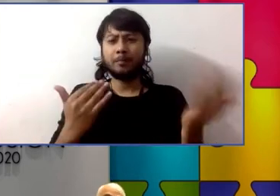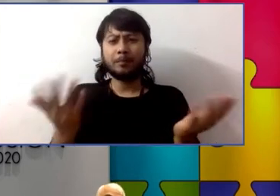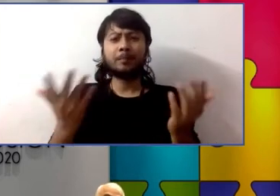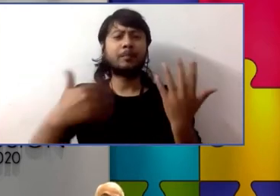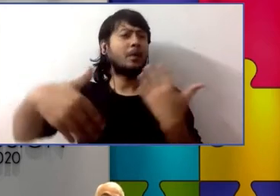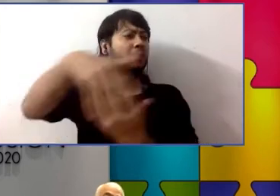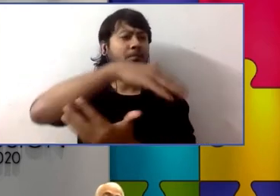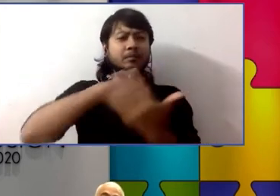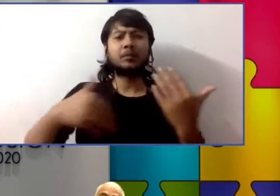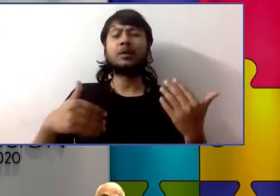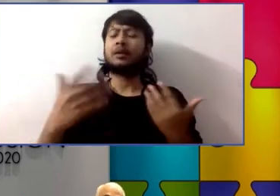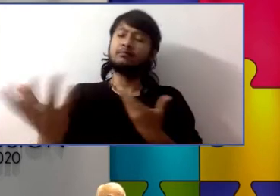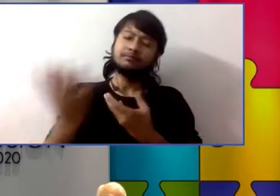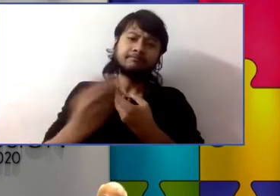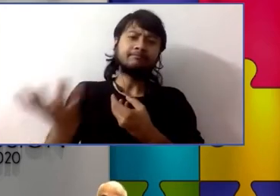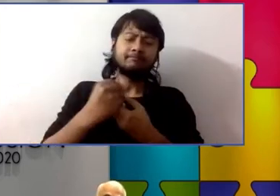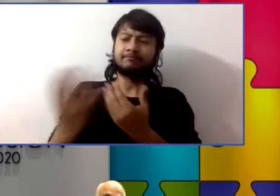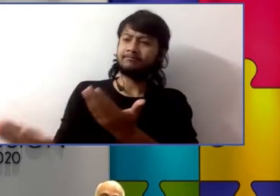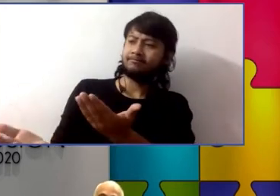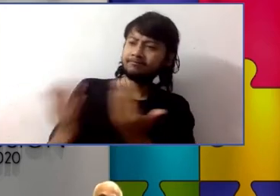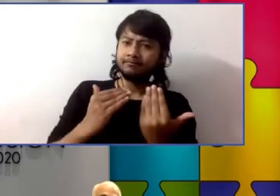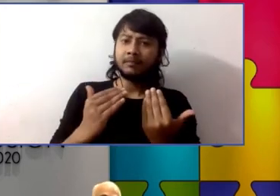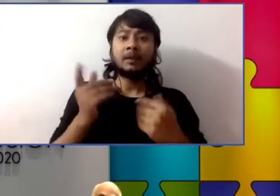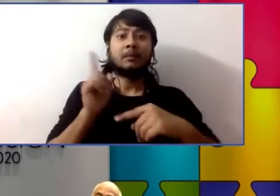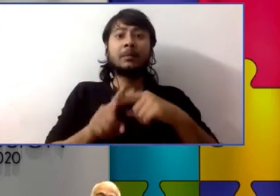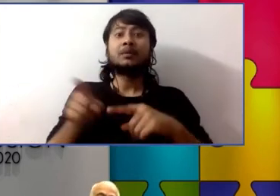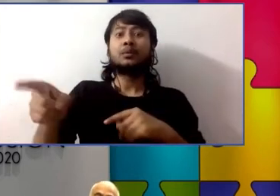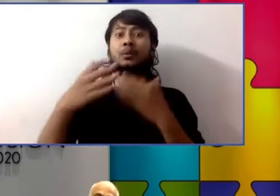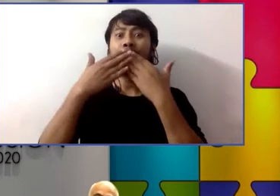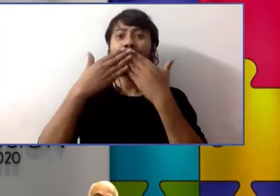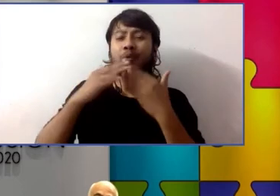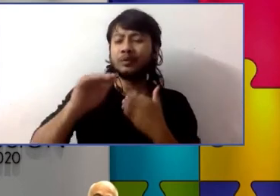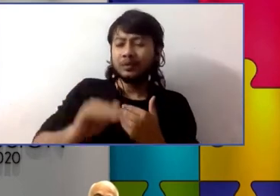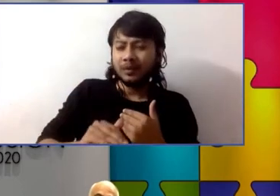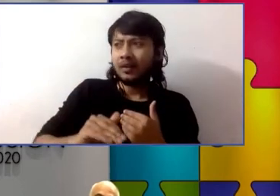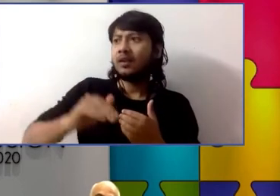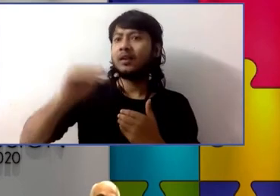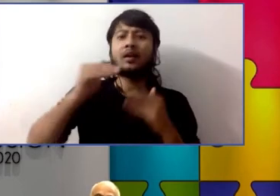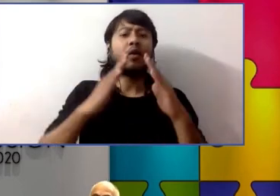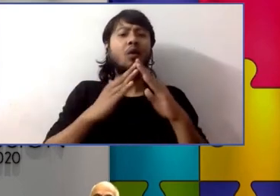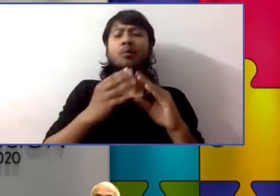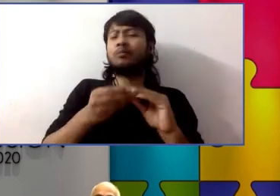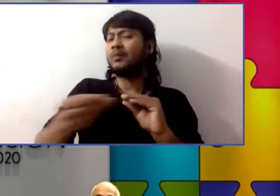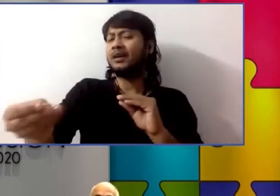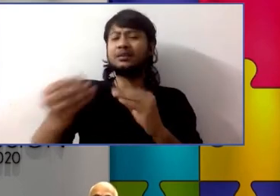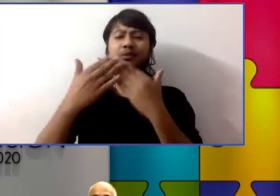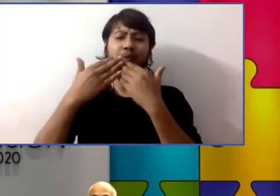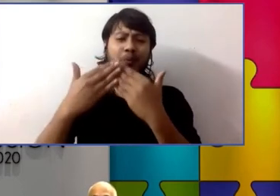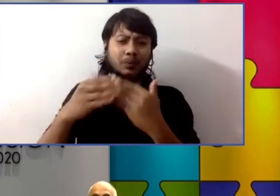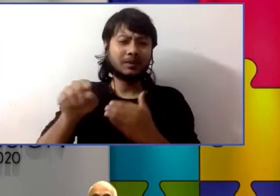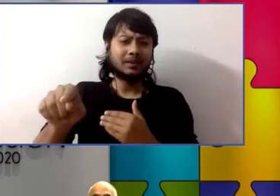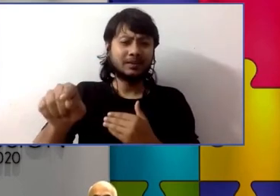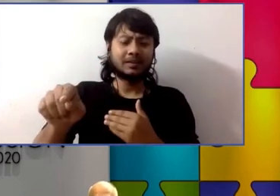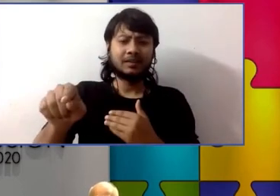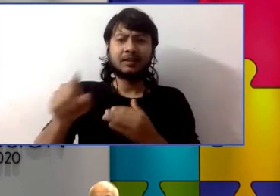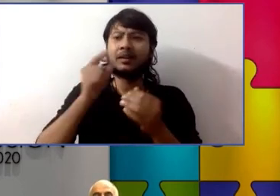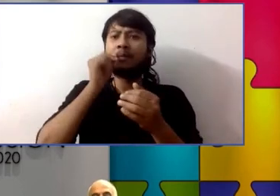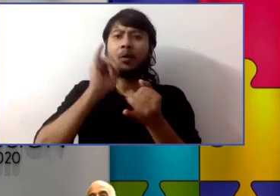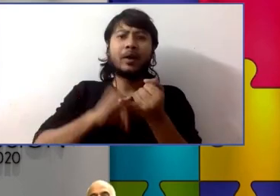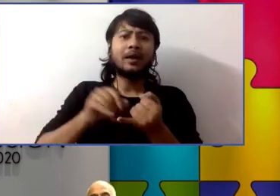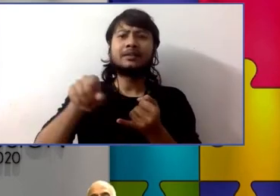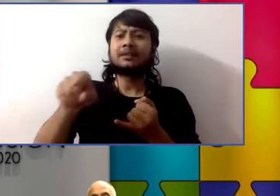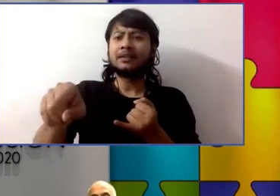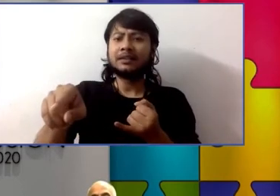certainly his own elementary school right down the road from our house we just couldn't imagine how Samuel could ever feel like he truly